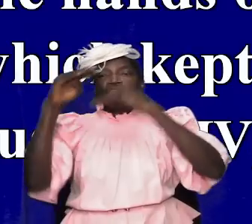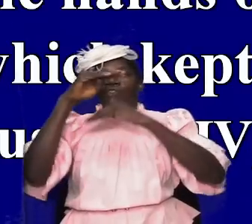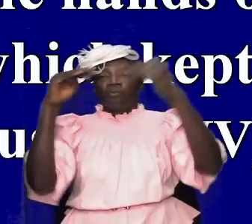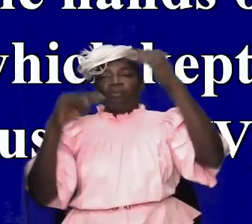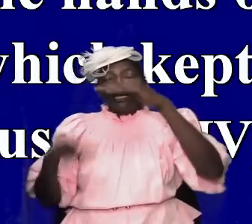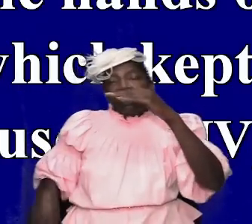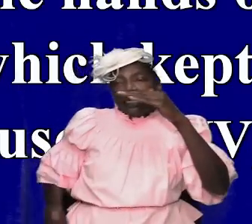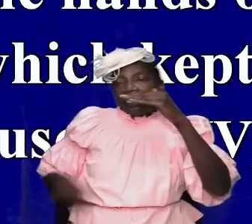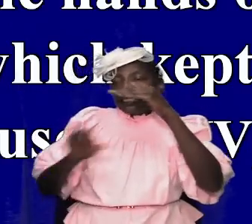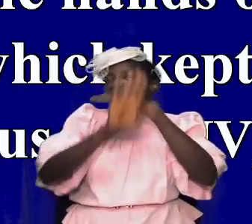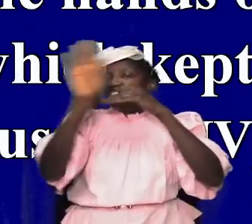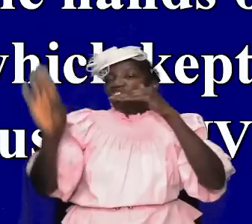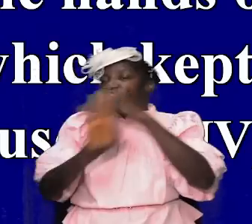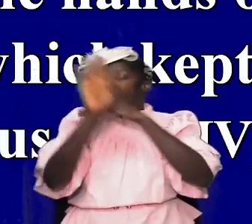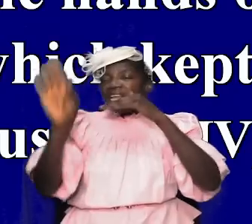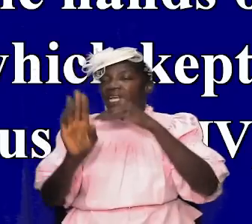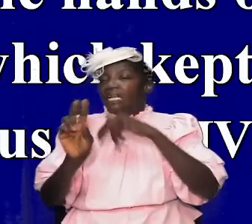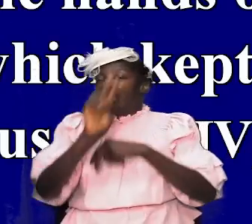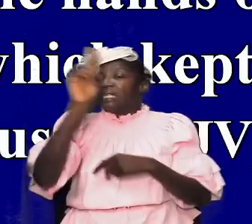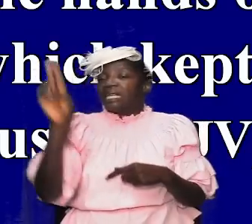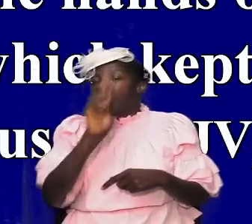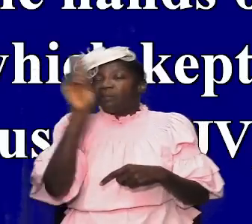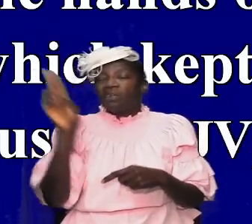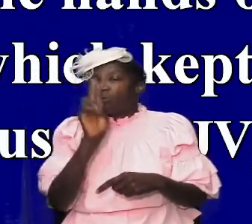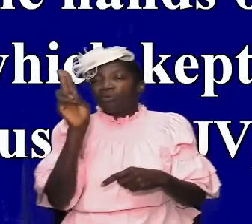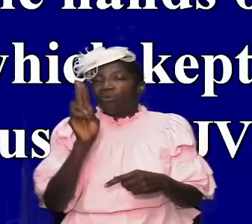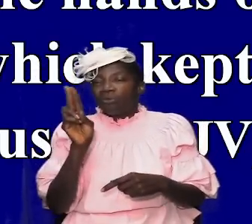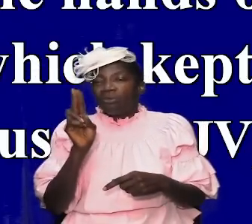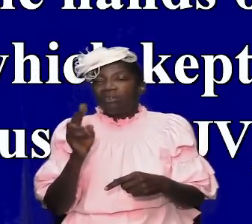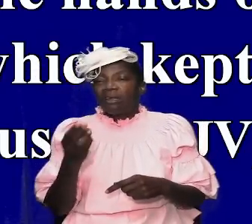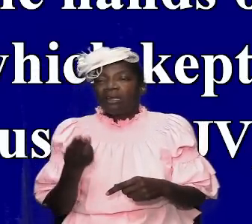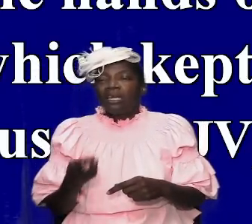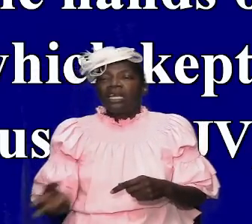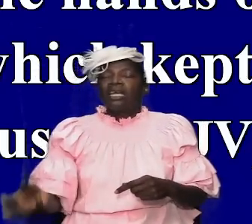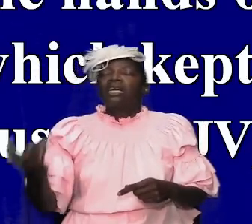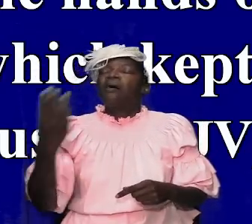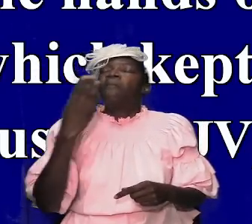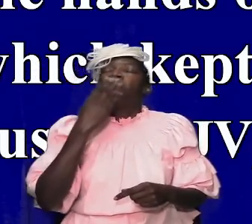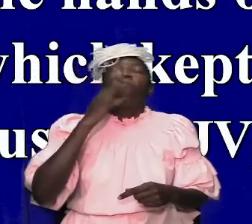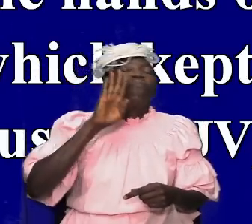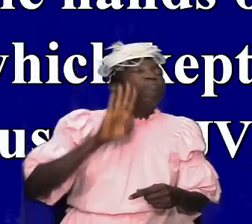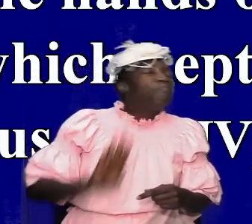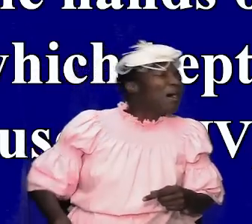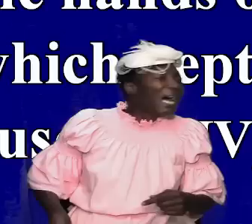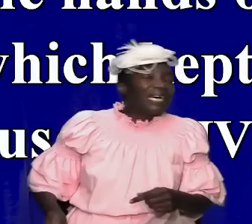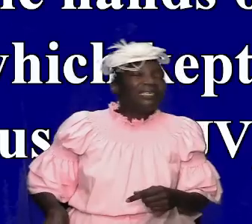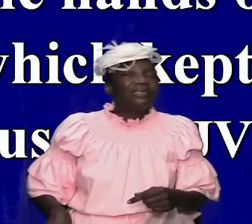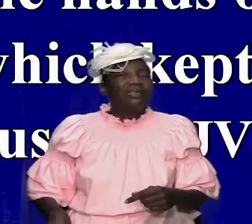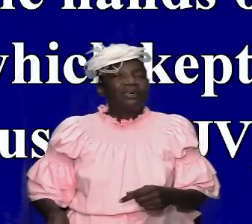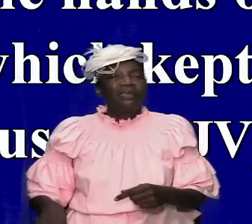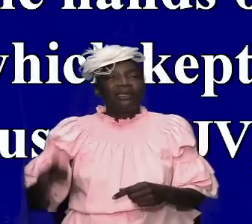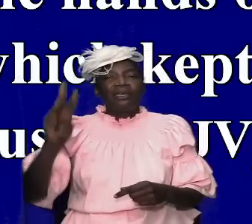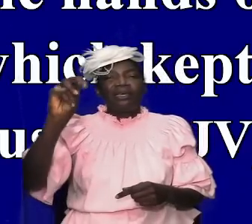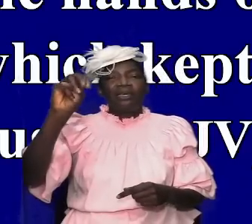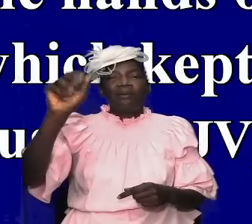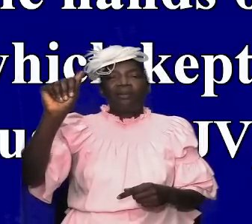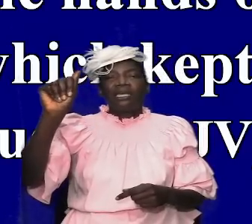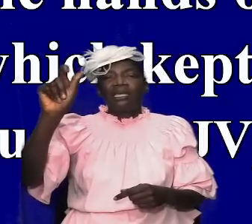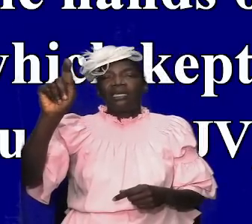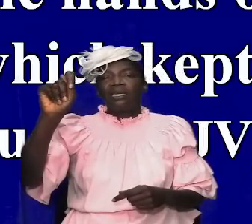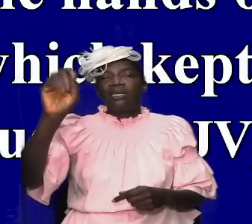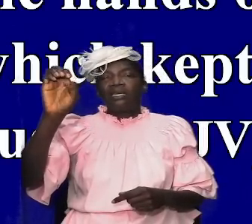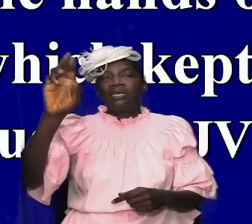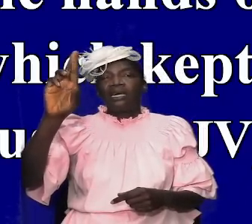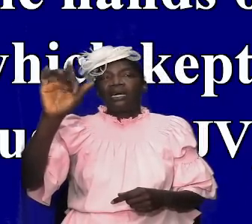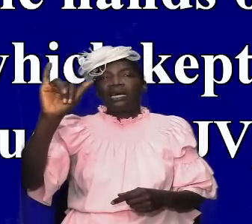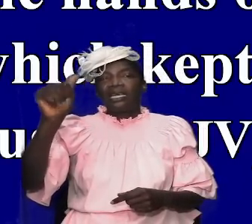shield they had to use in syria material to make shield to hand to the chief of